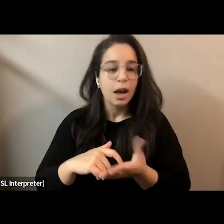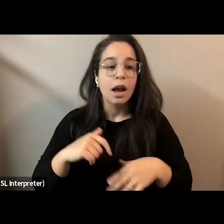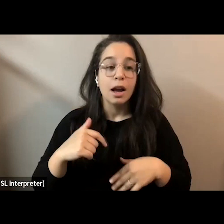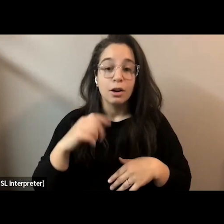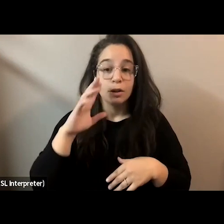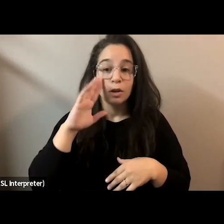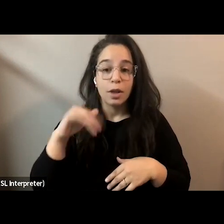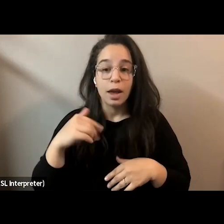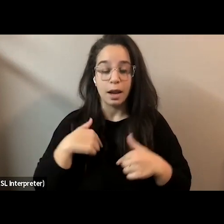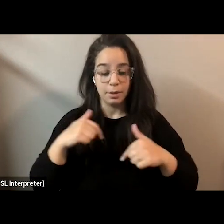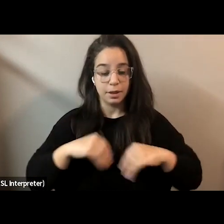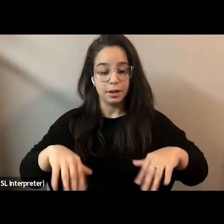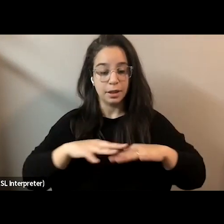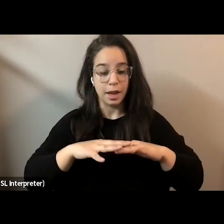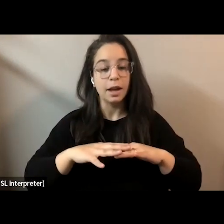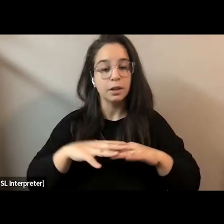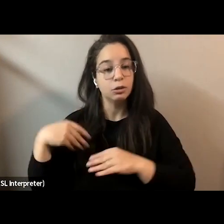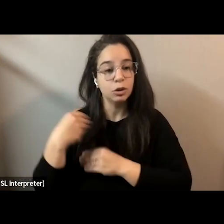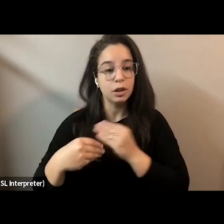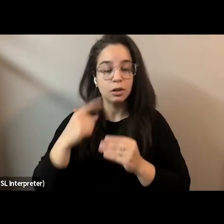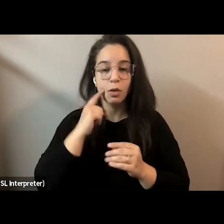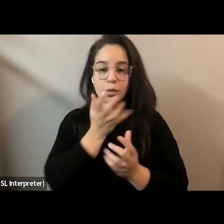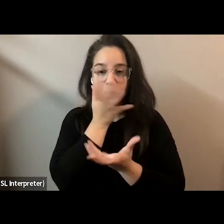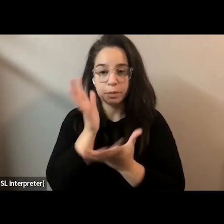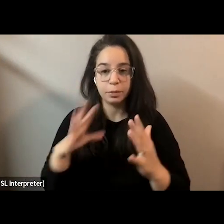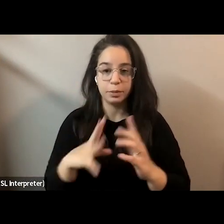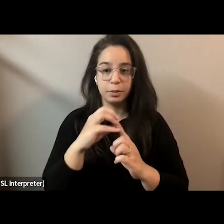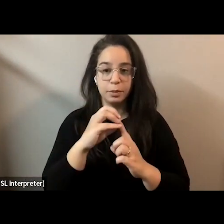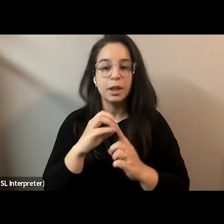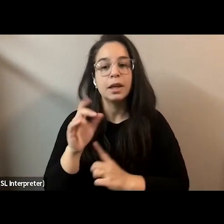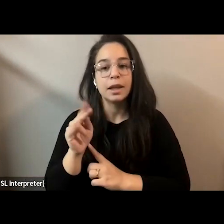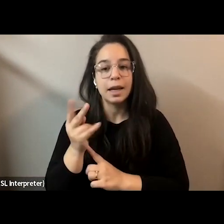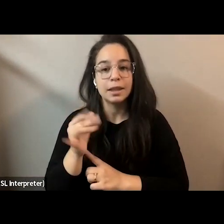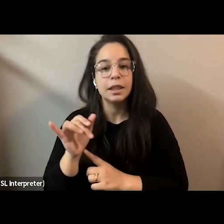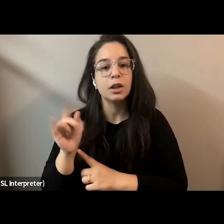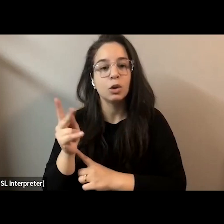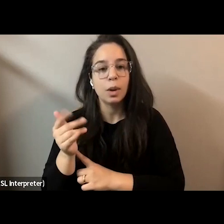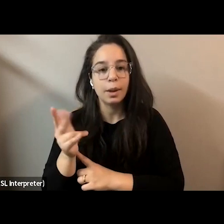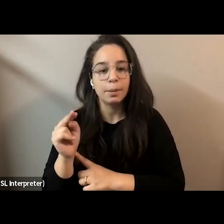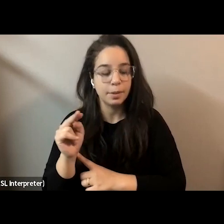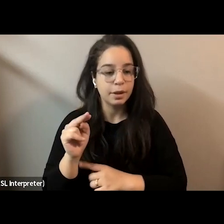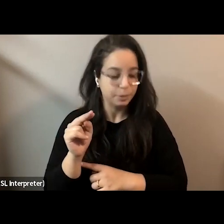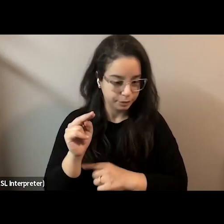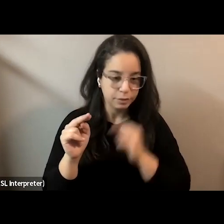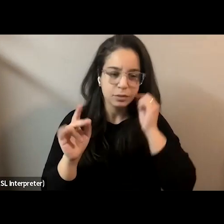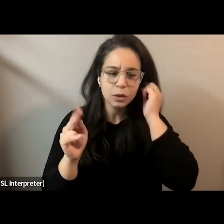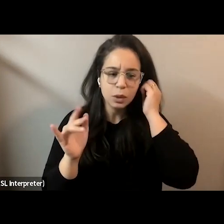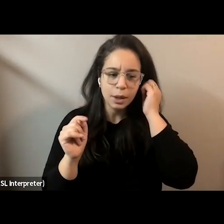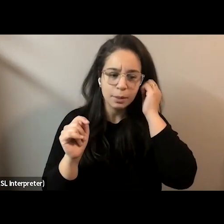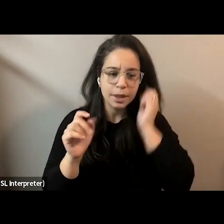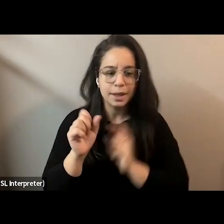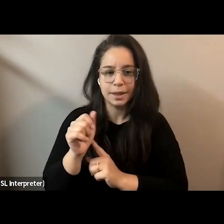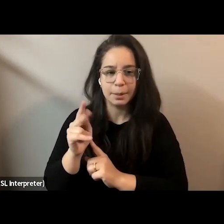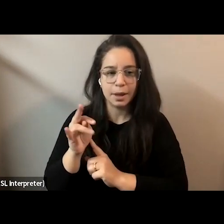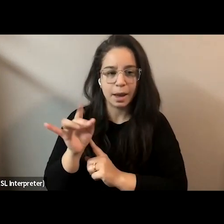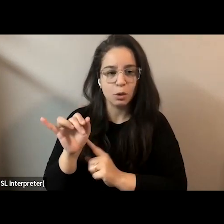the traditional lands of the muskium squamous leotooth katsi ququitlam kykat kwentlin semiamu